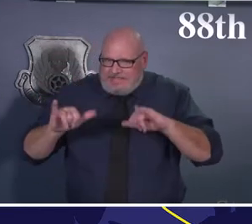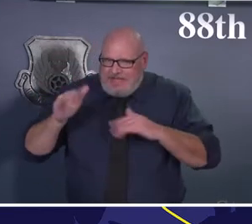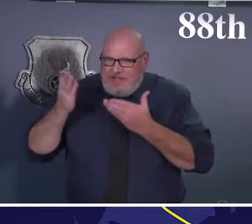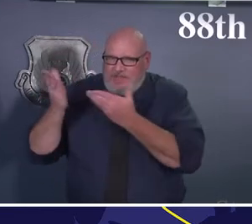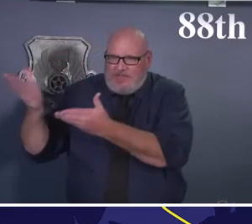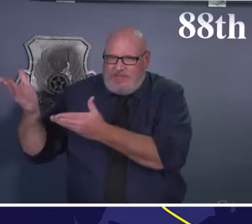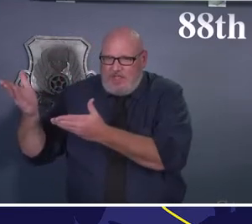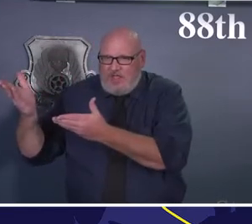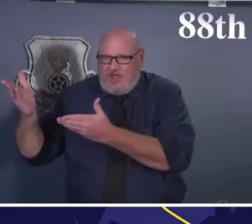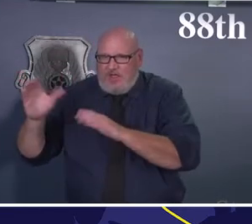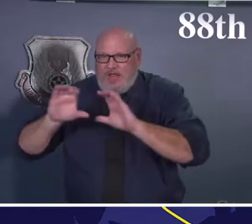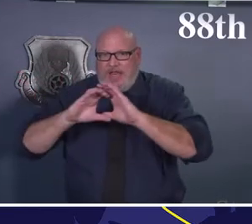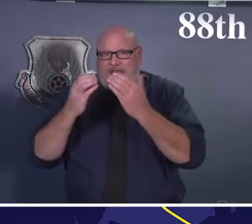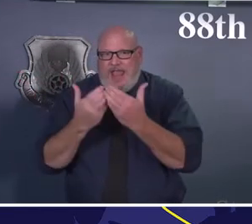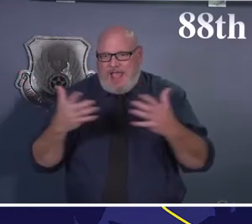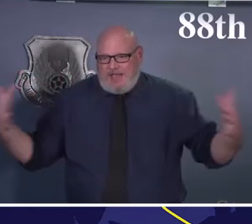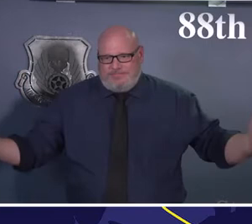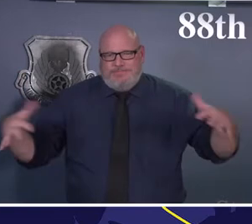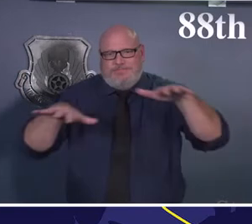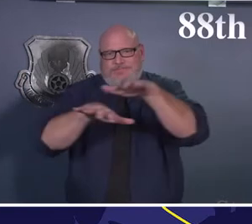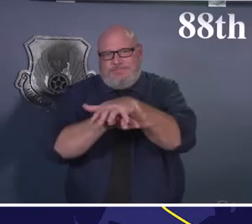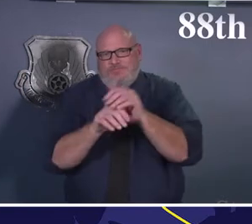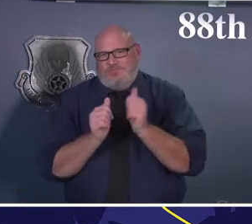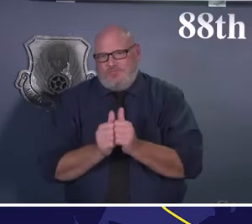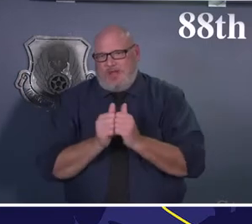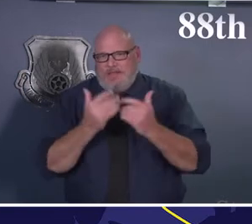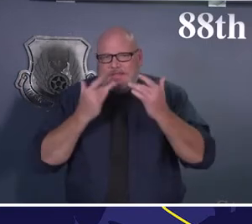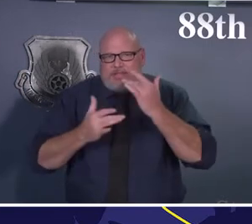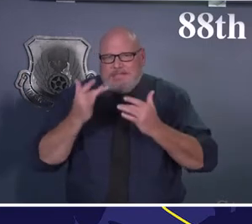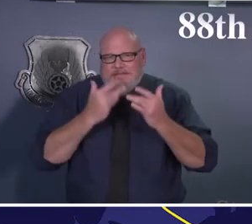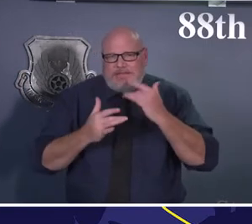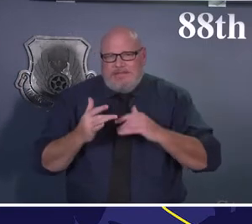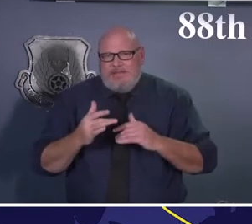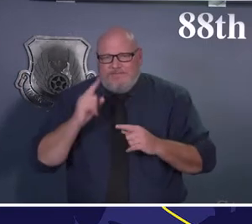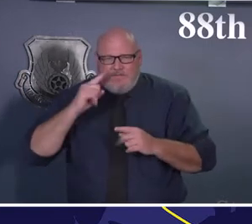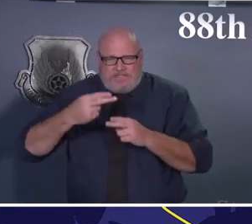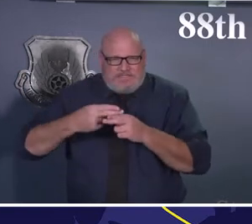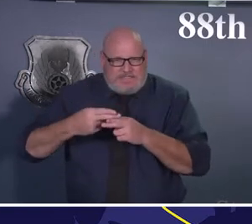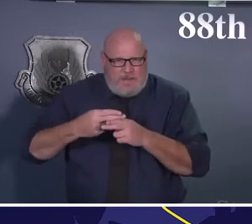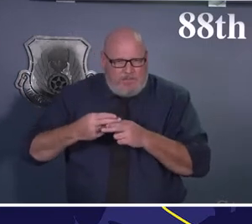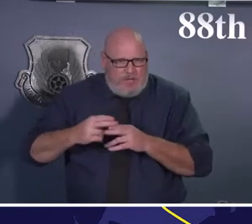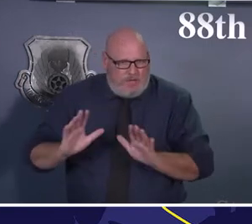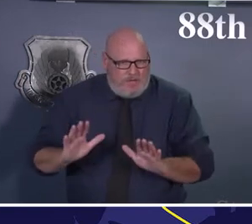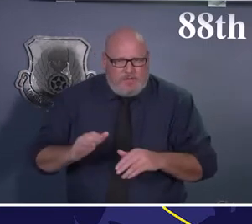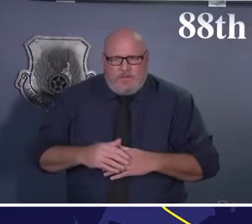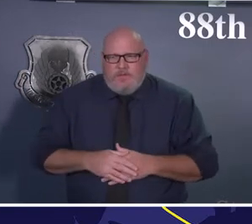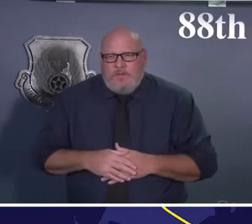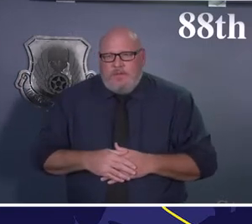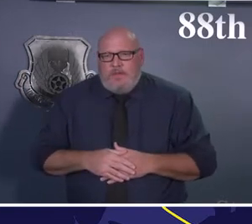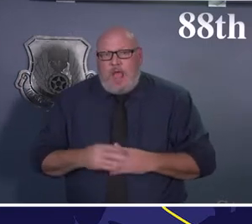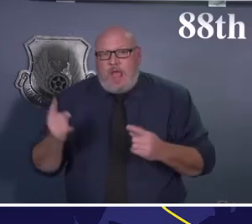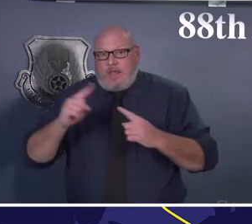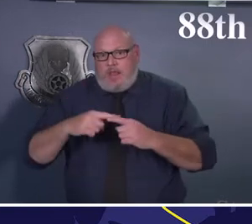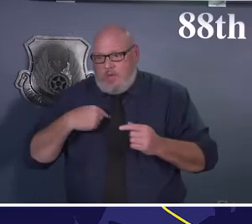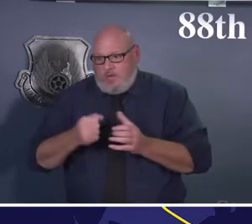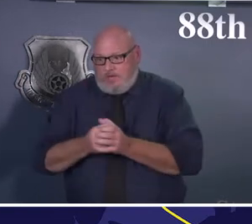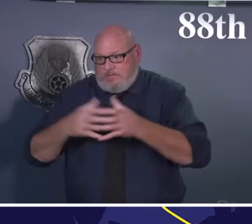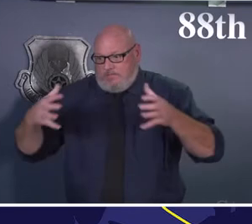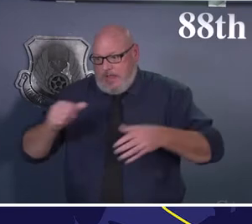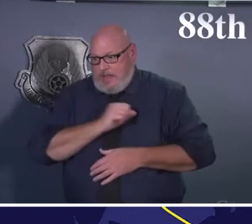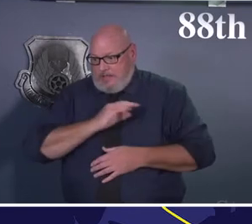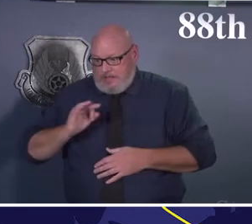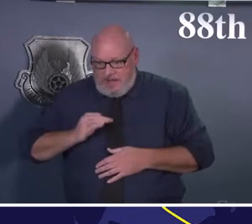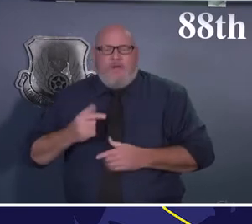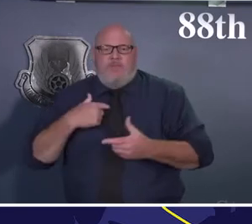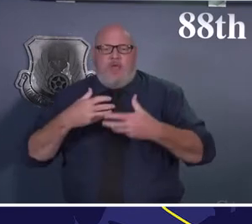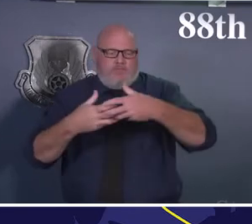staffing levels, they will improve and eventually our enrollment for facility capacity will improve as well. With that said,